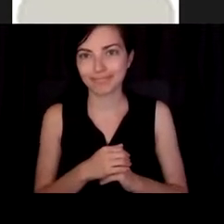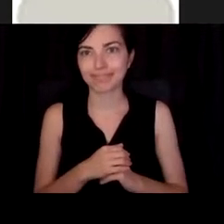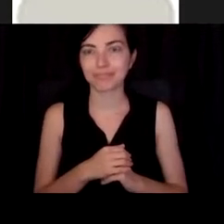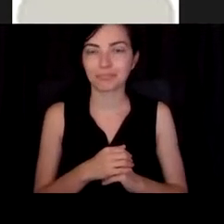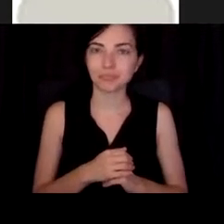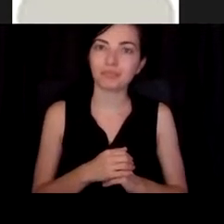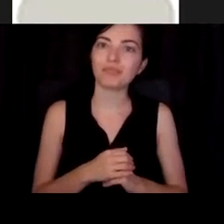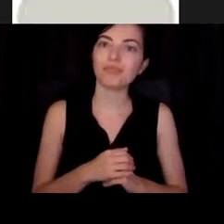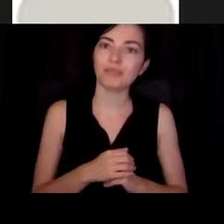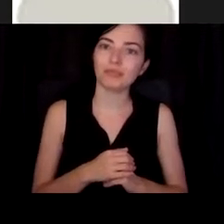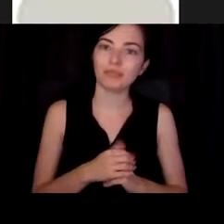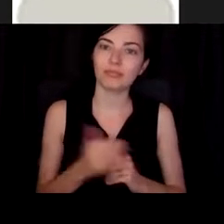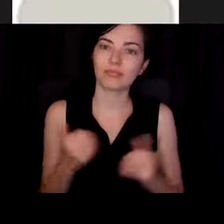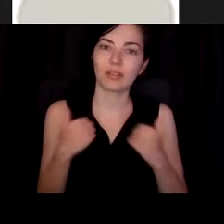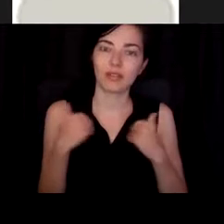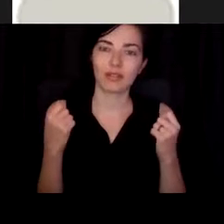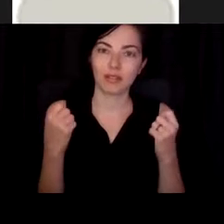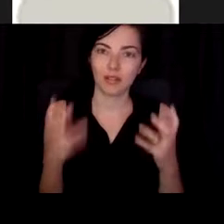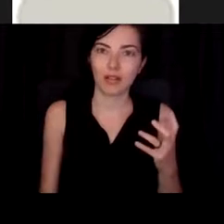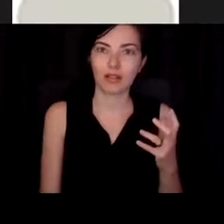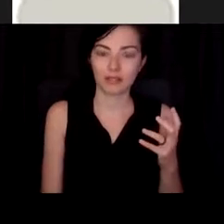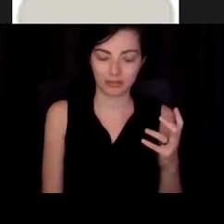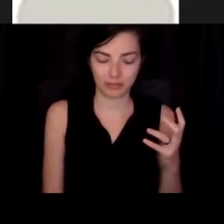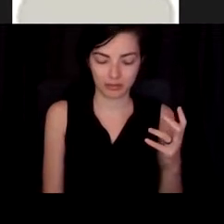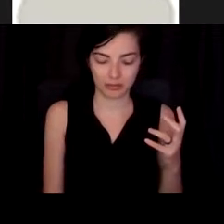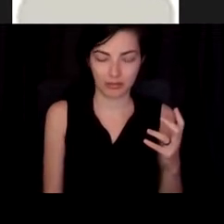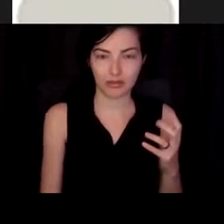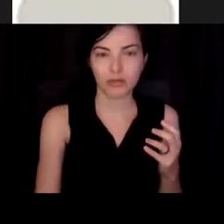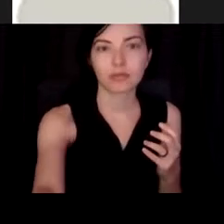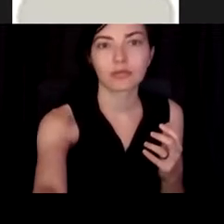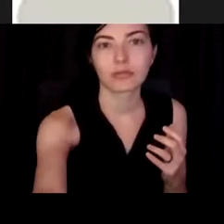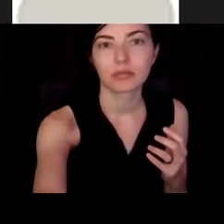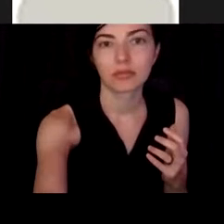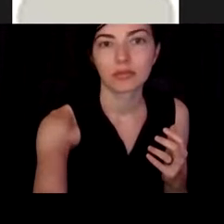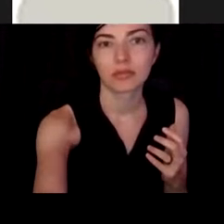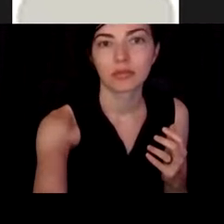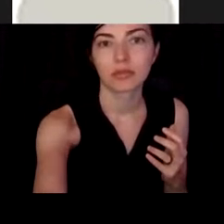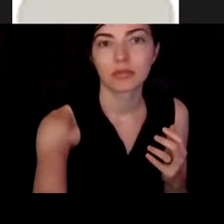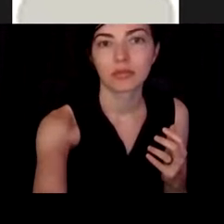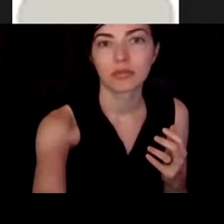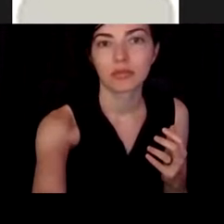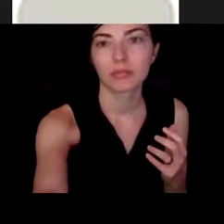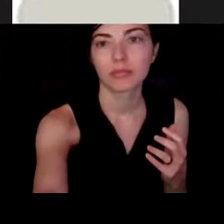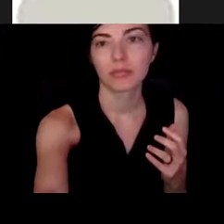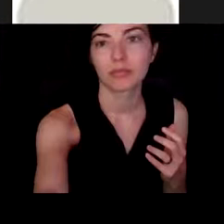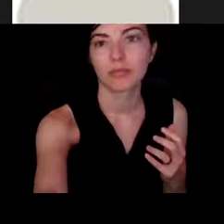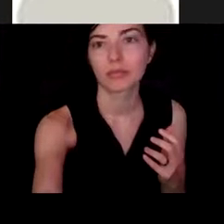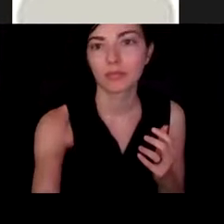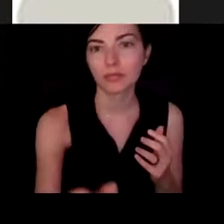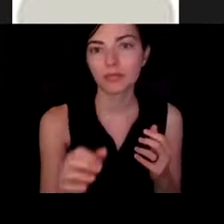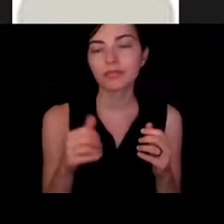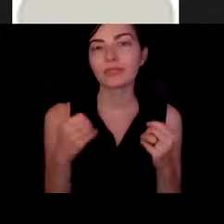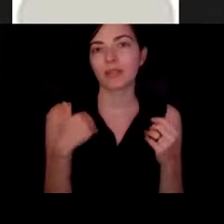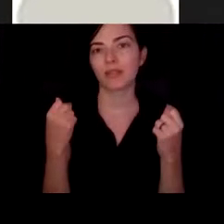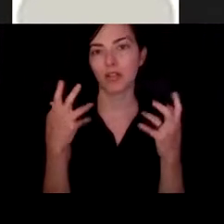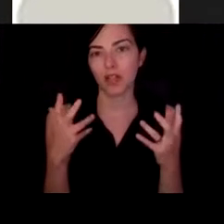lots of, um, kind of startup spaces, uh, this, this